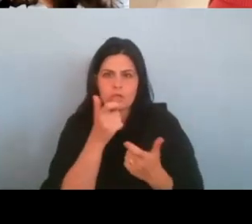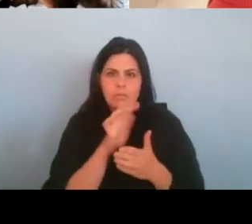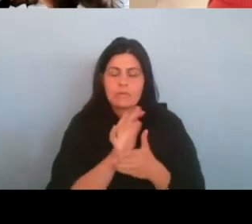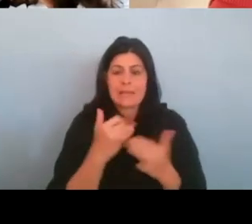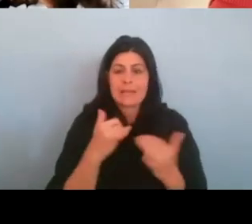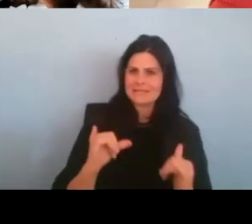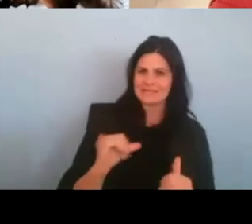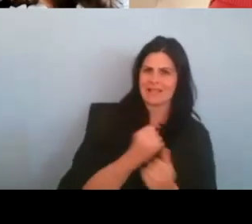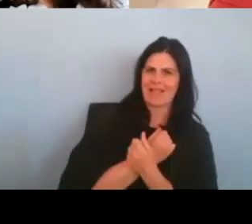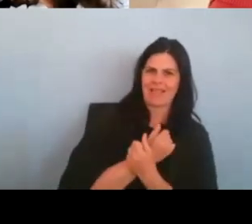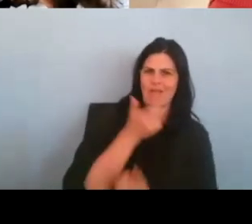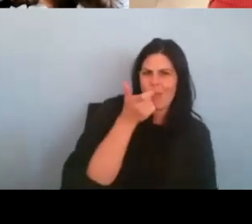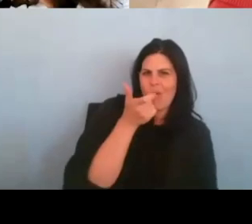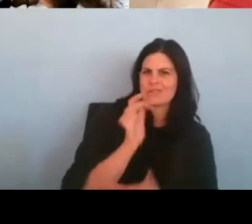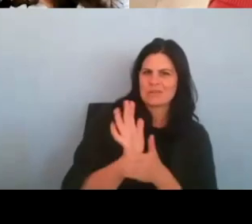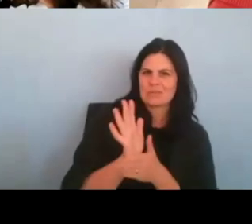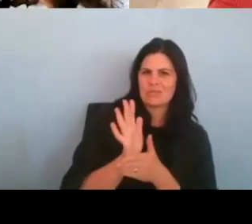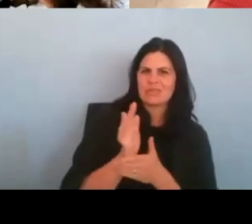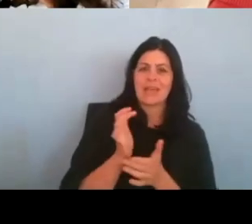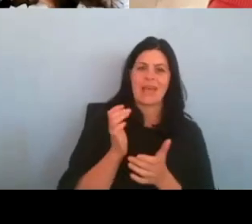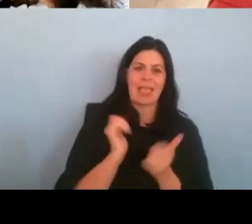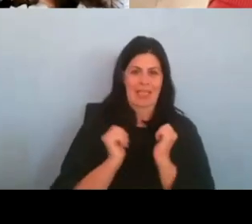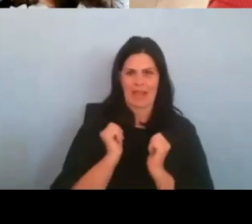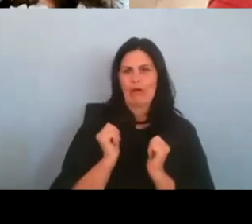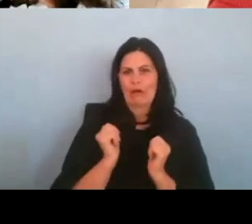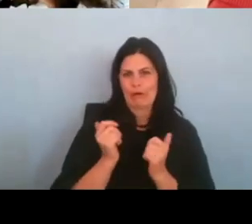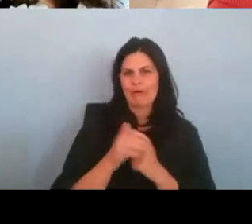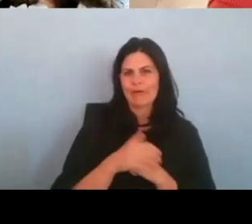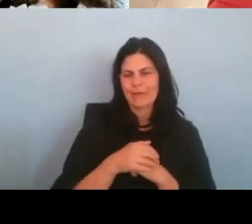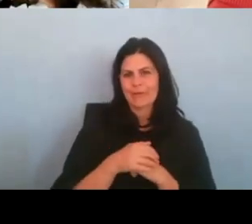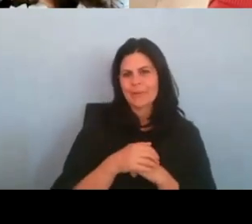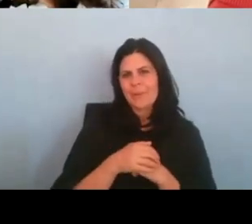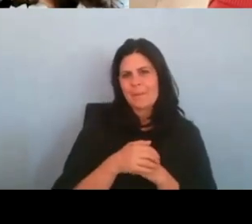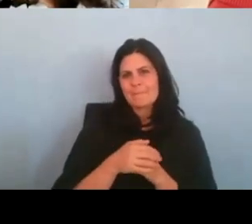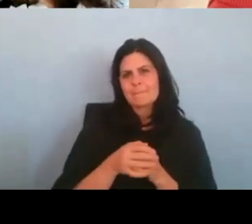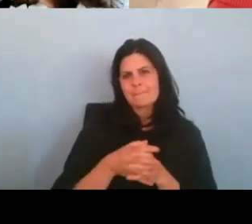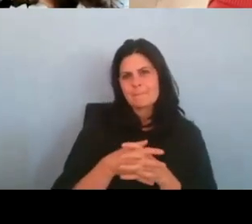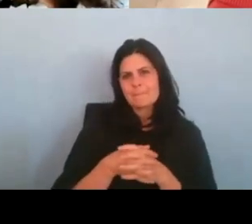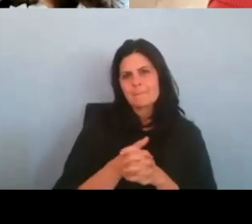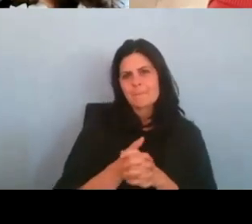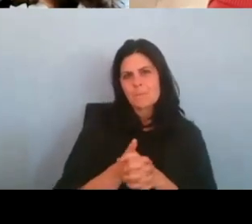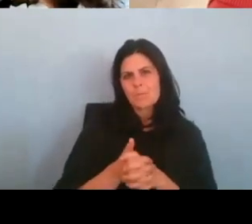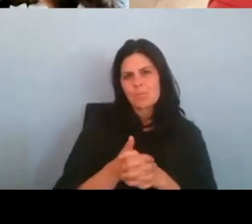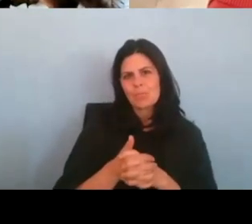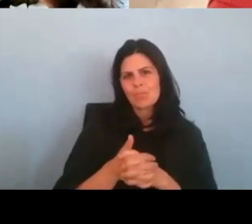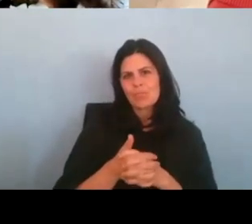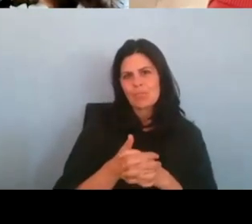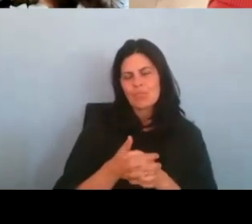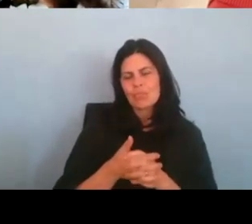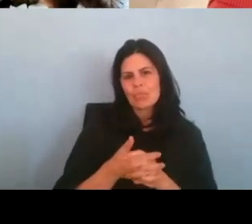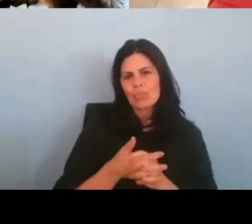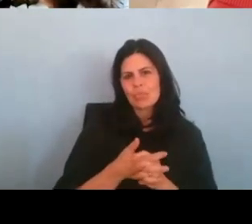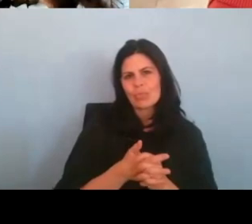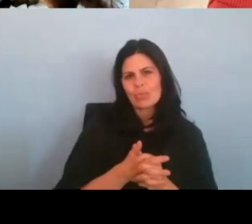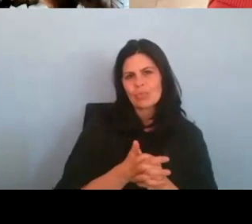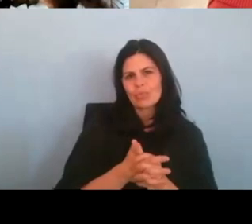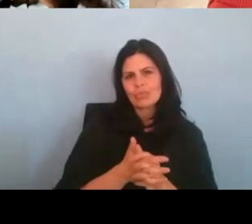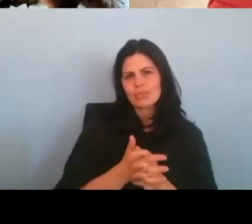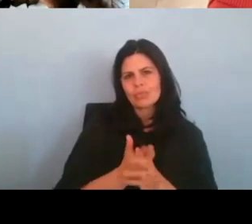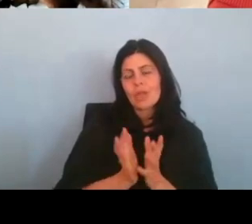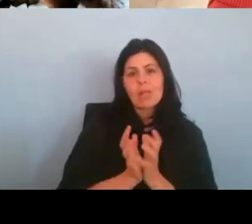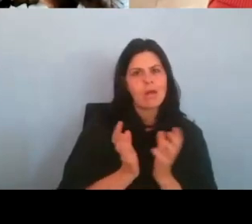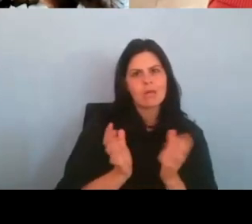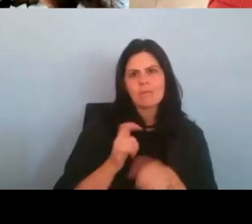movies and theater. Um, uh, but I like would spend a lot of my time just sort of